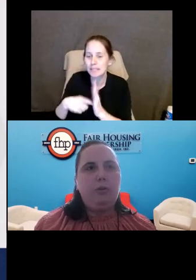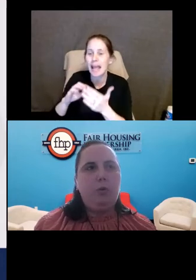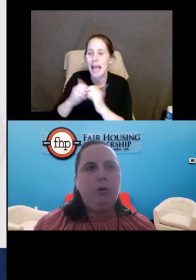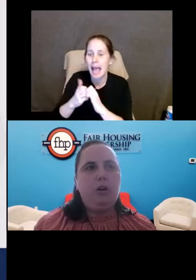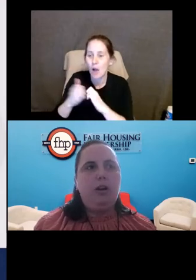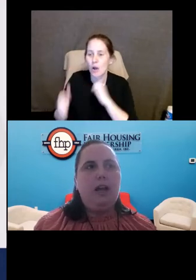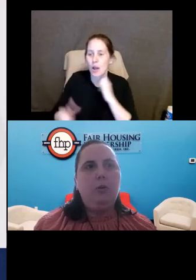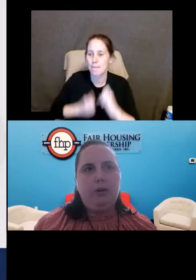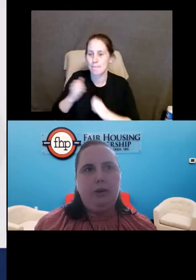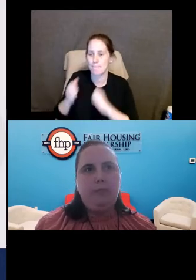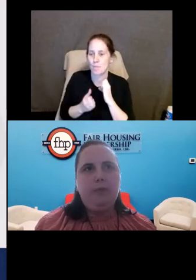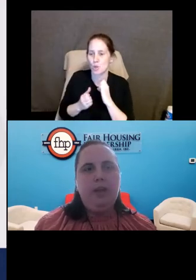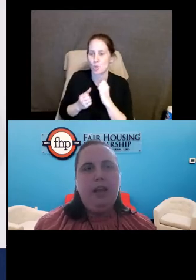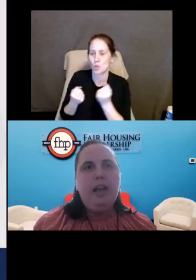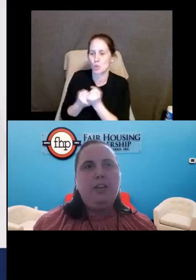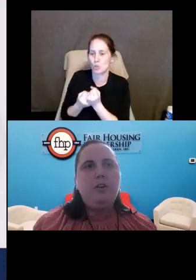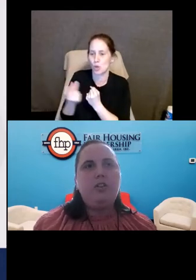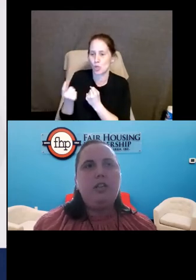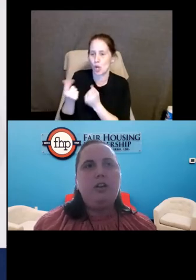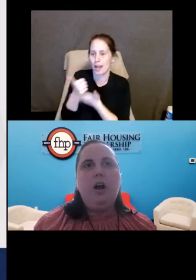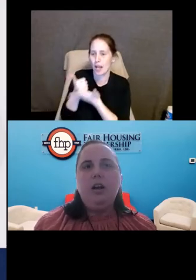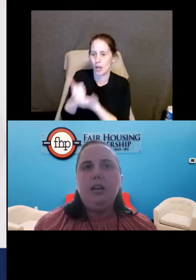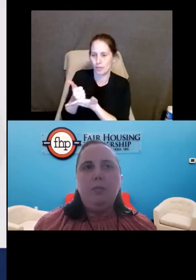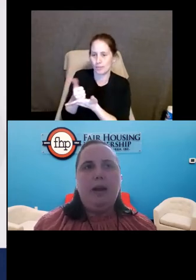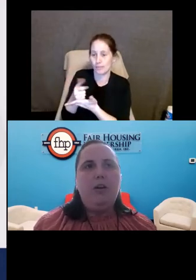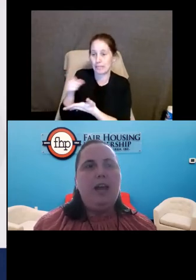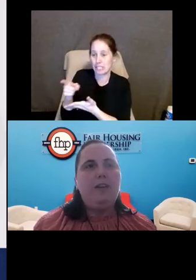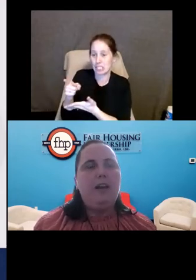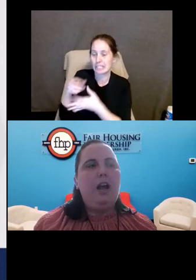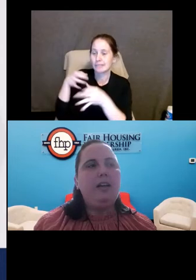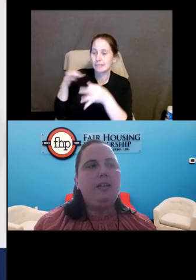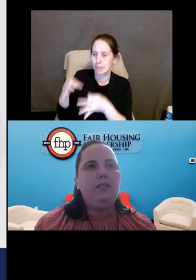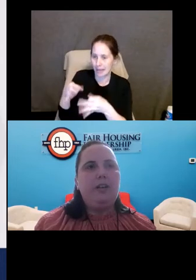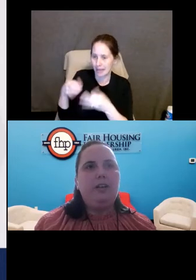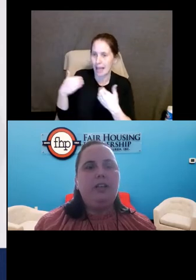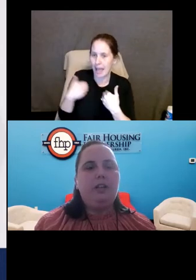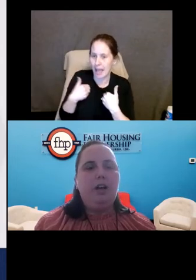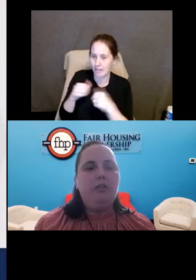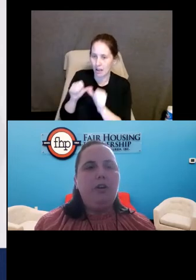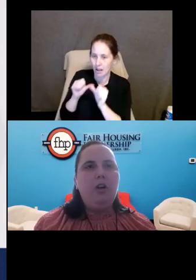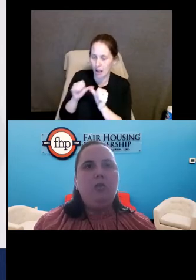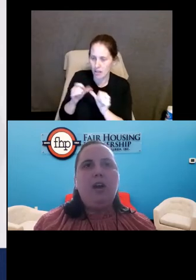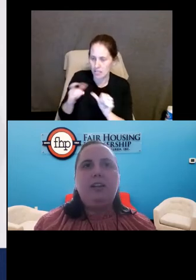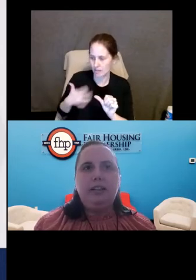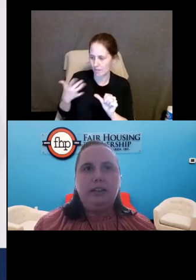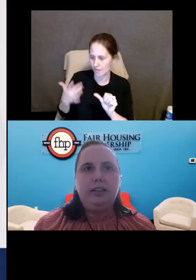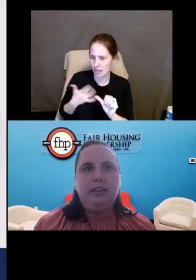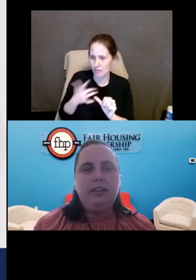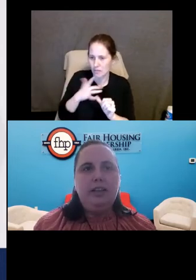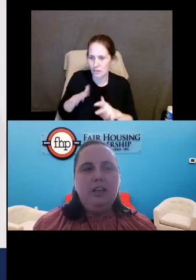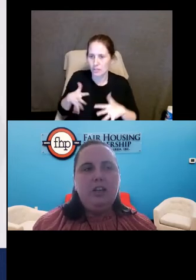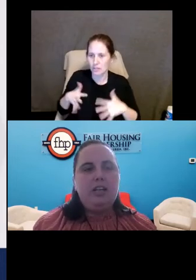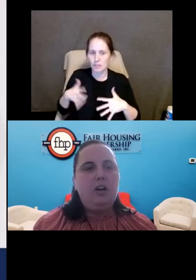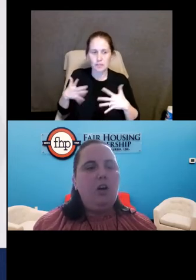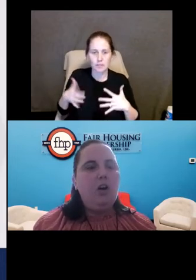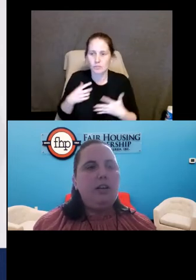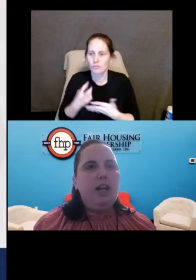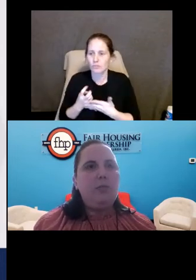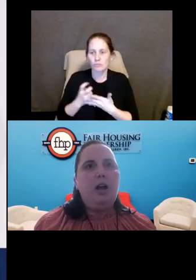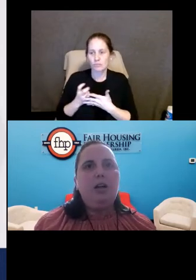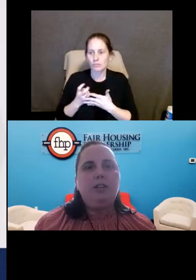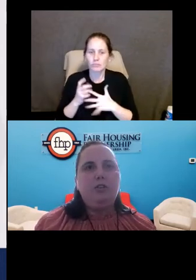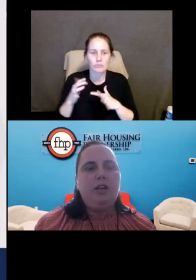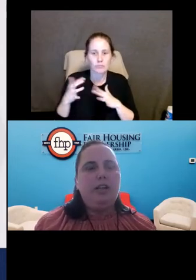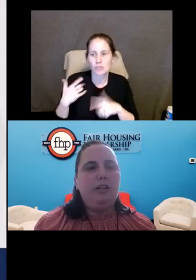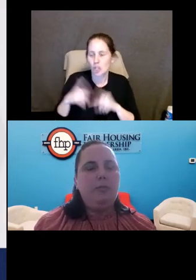emotional support dog helped her. And so she talked about having constant feelings of restlessness. She had a hard